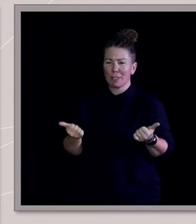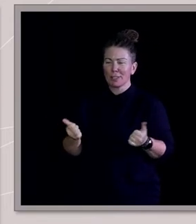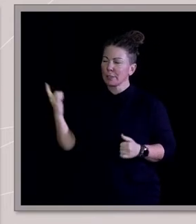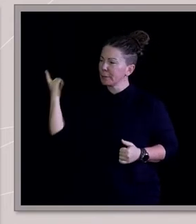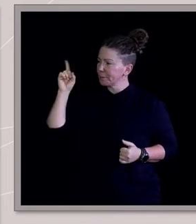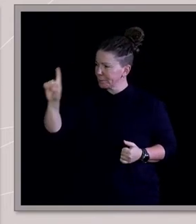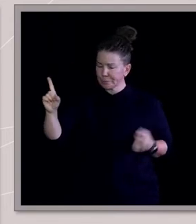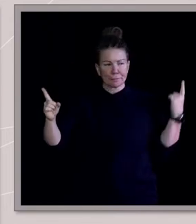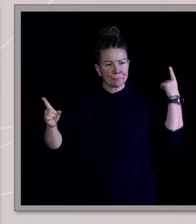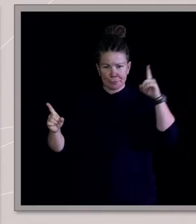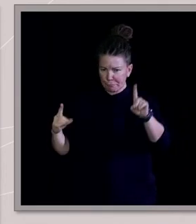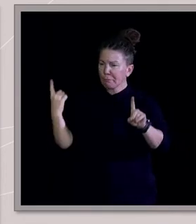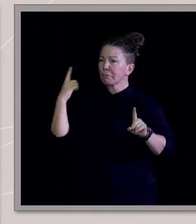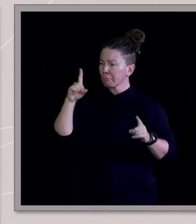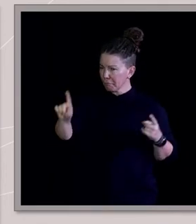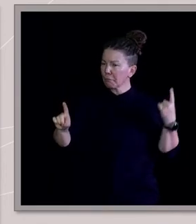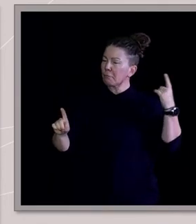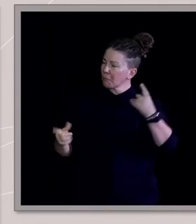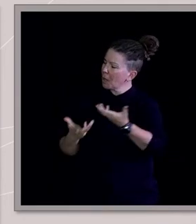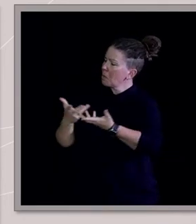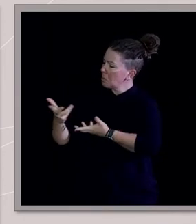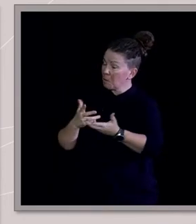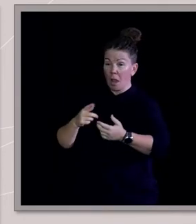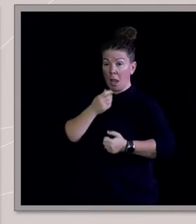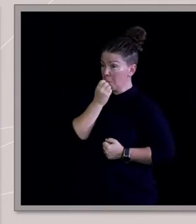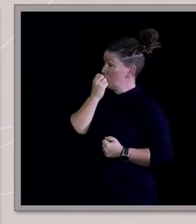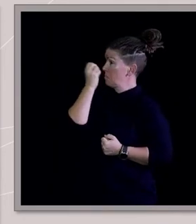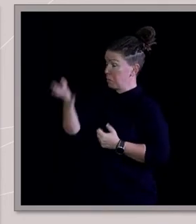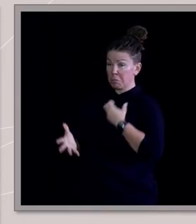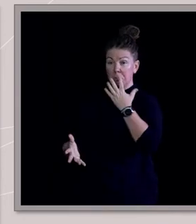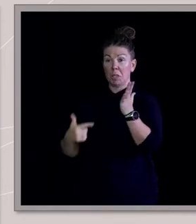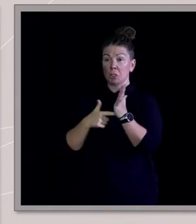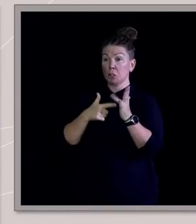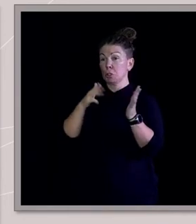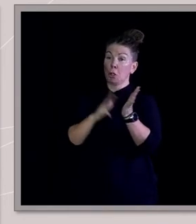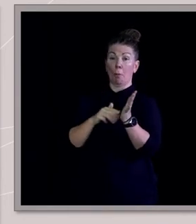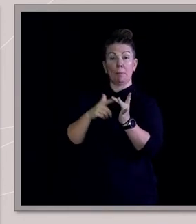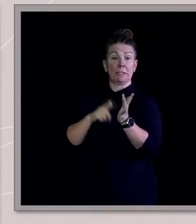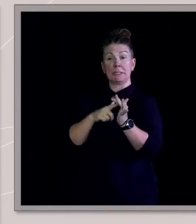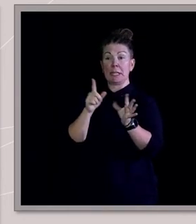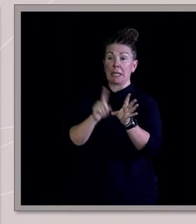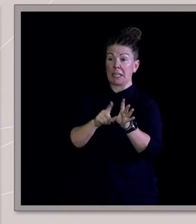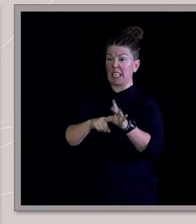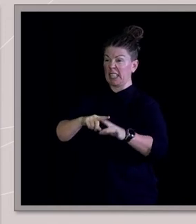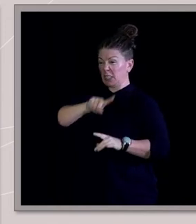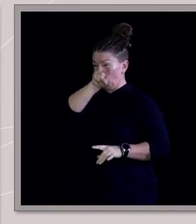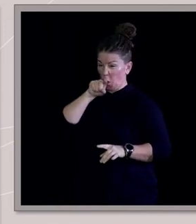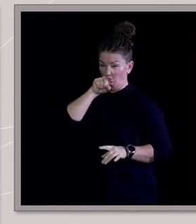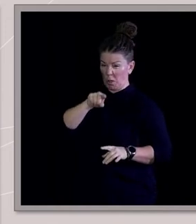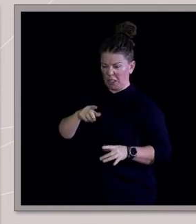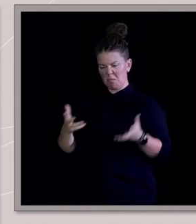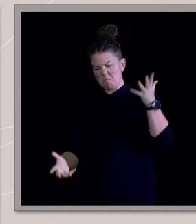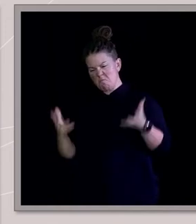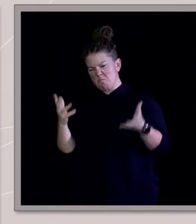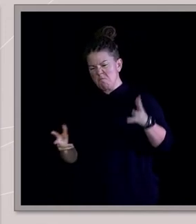out and I had these conversations with people. So for the first time I was just putting it out there, Tom Tilly is questioning speaking in tongues in the revival